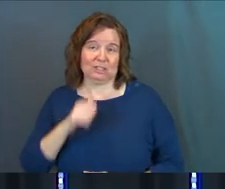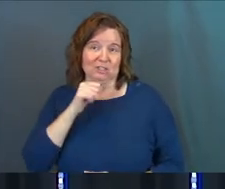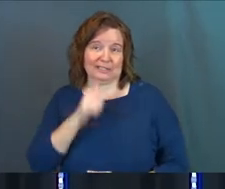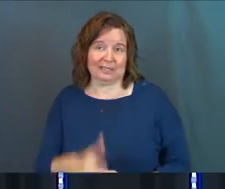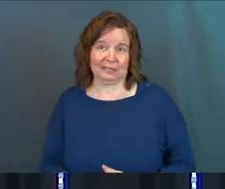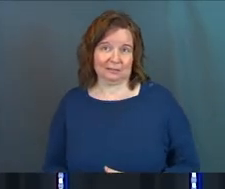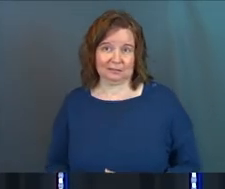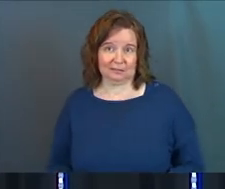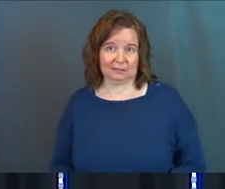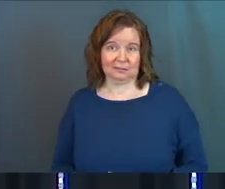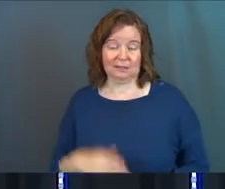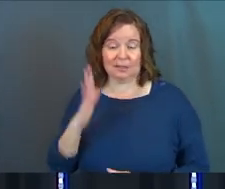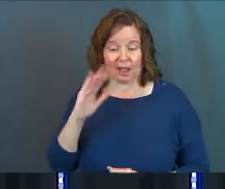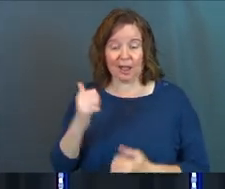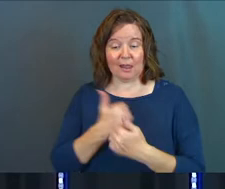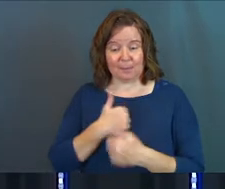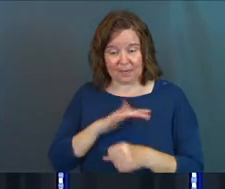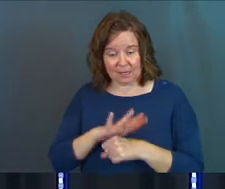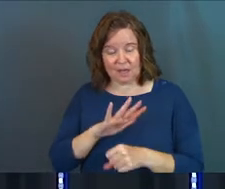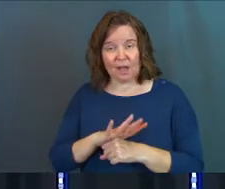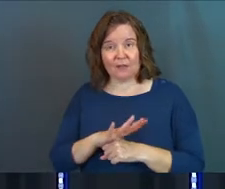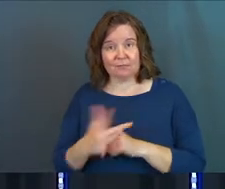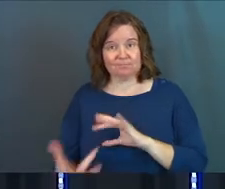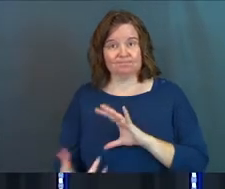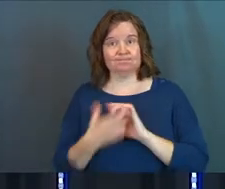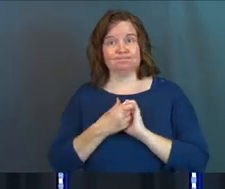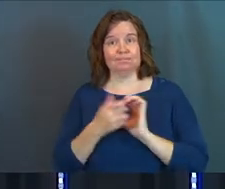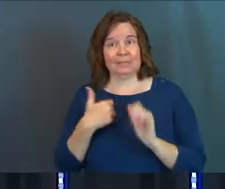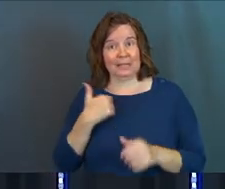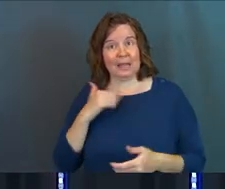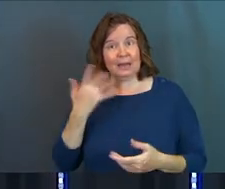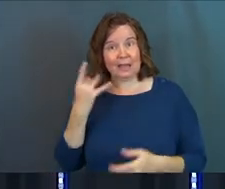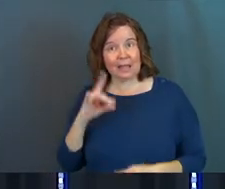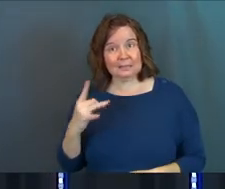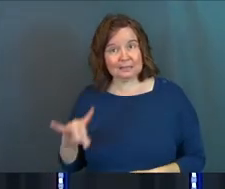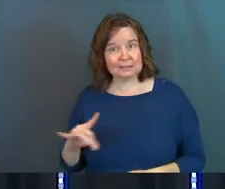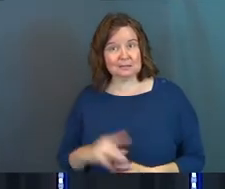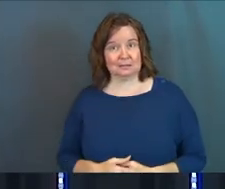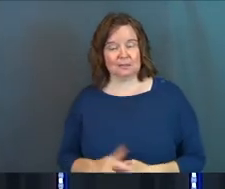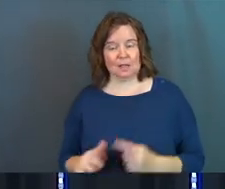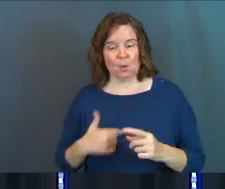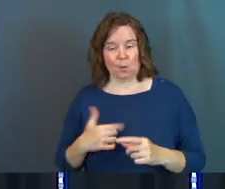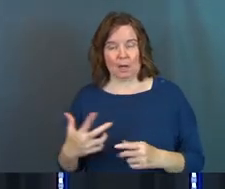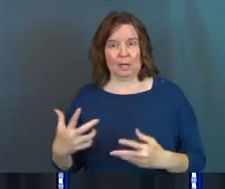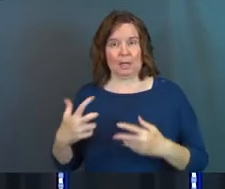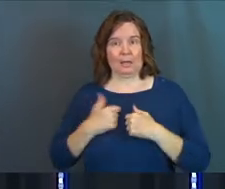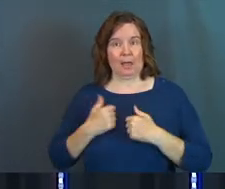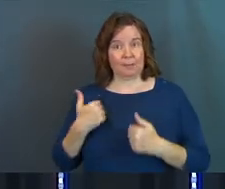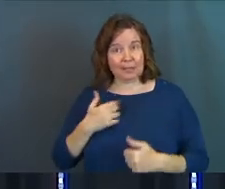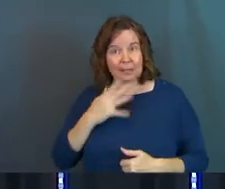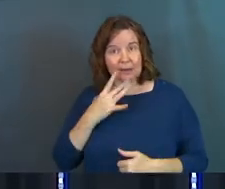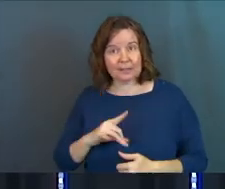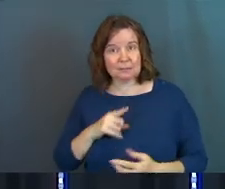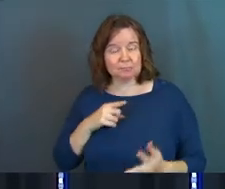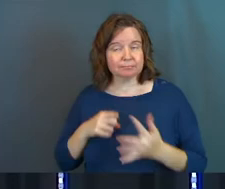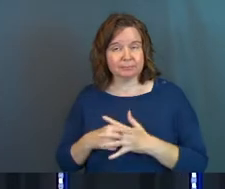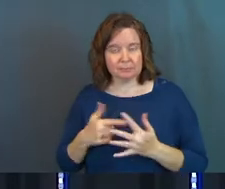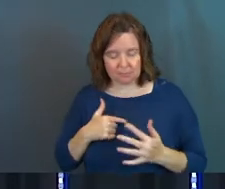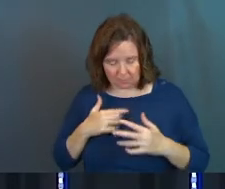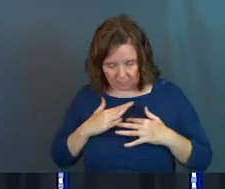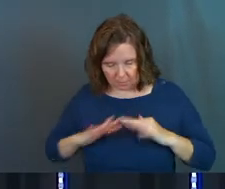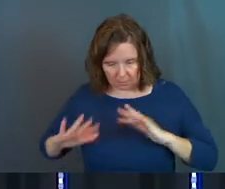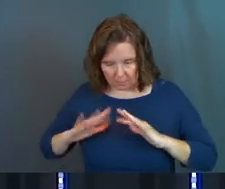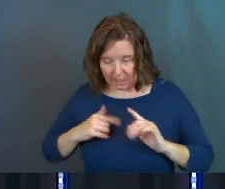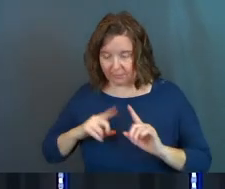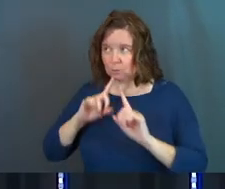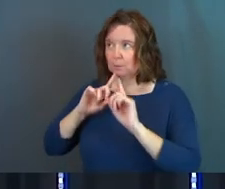just didn't. God loved me enough to get a hold of me at 18. And when he got a hold of me at 18, I needed to respond